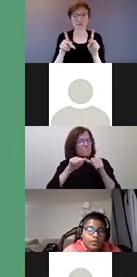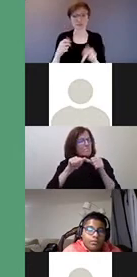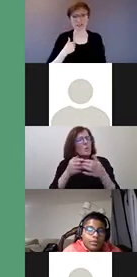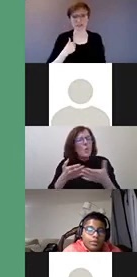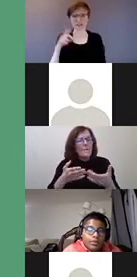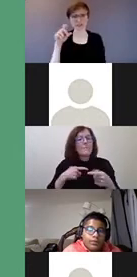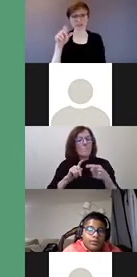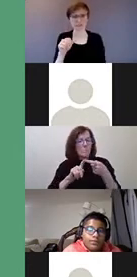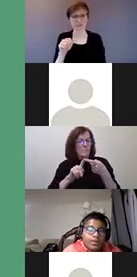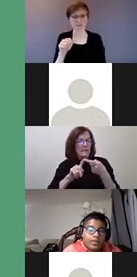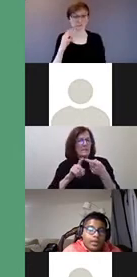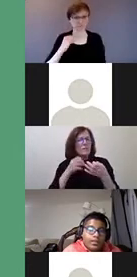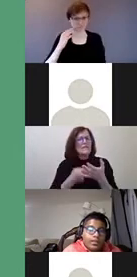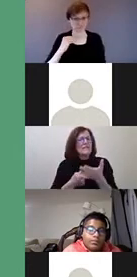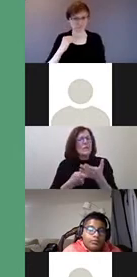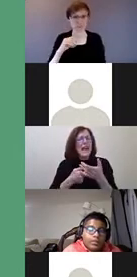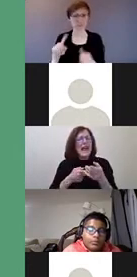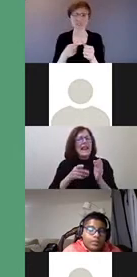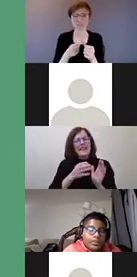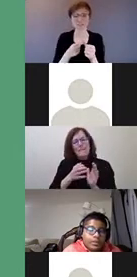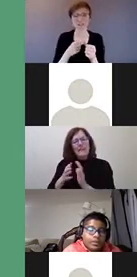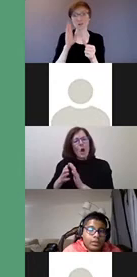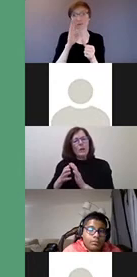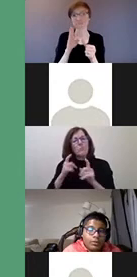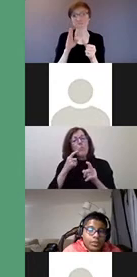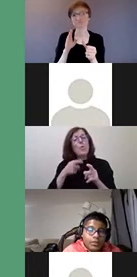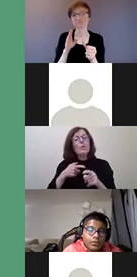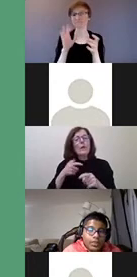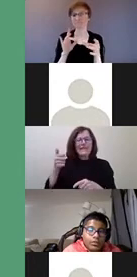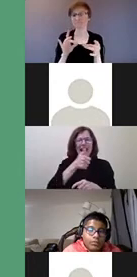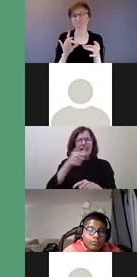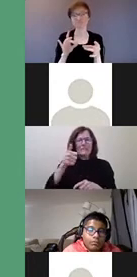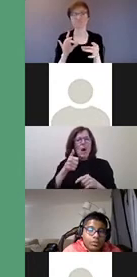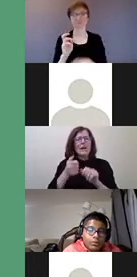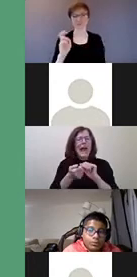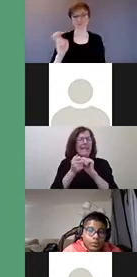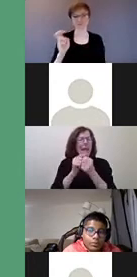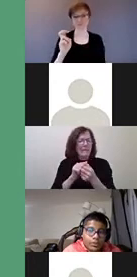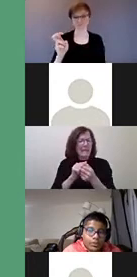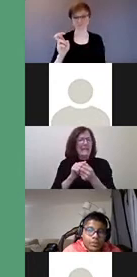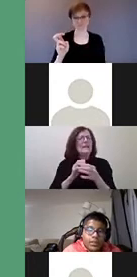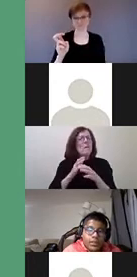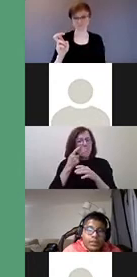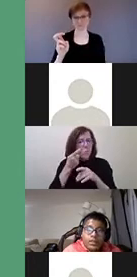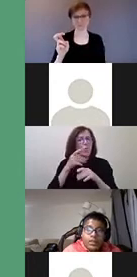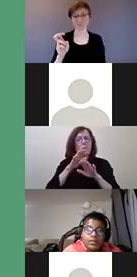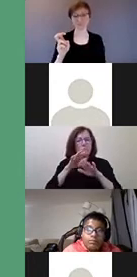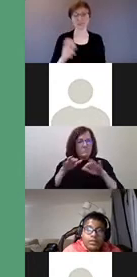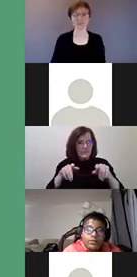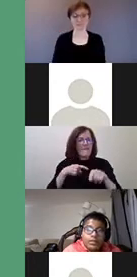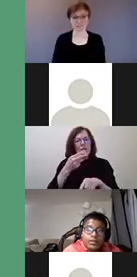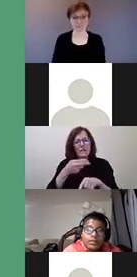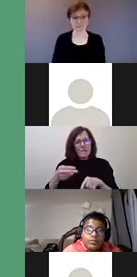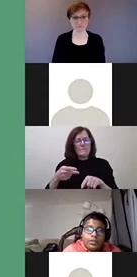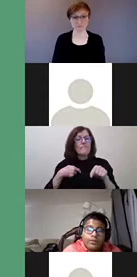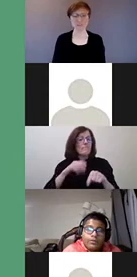to discuss methods of convenient and accessible transportation, particularly inter-municipal transportation. In Canada, many